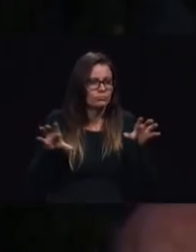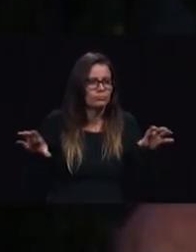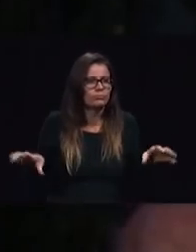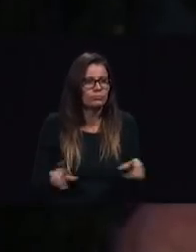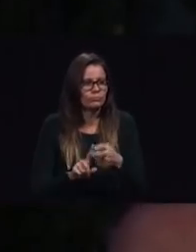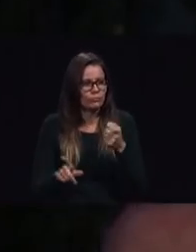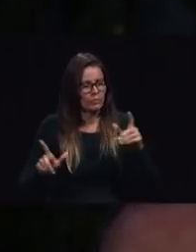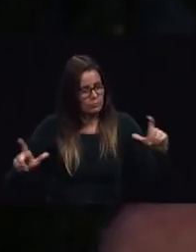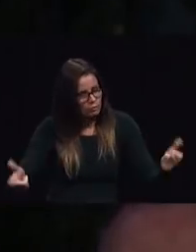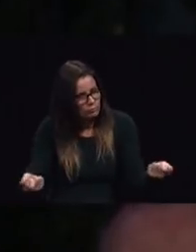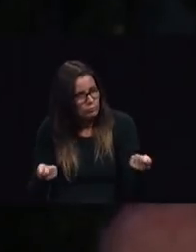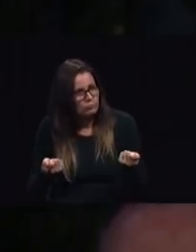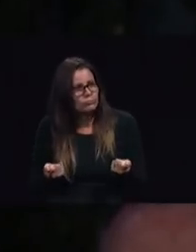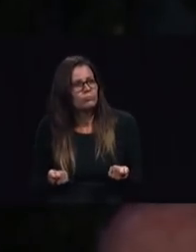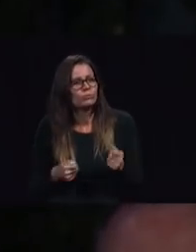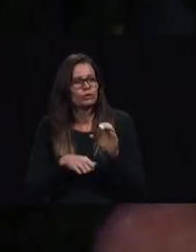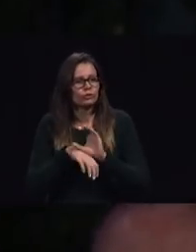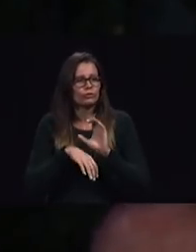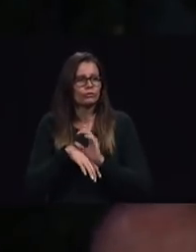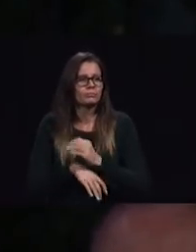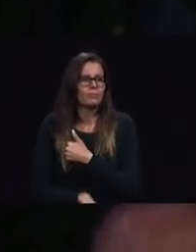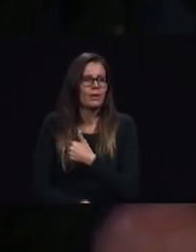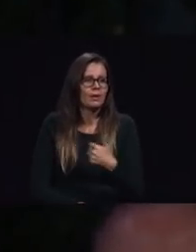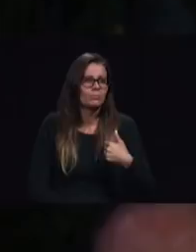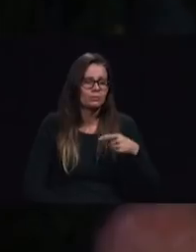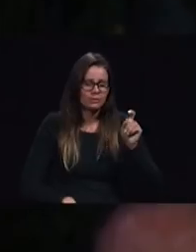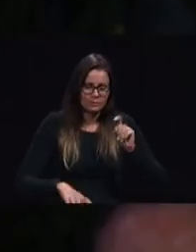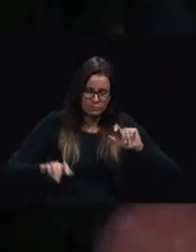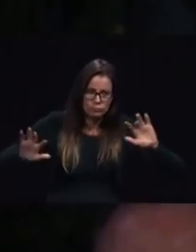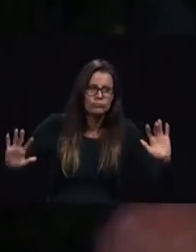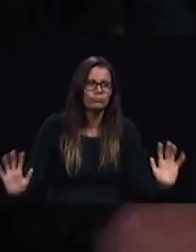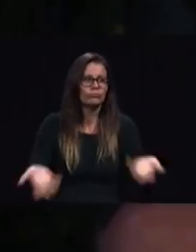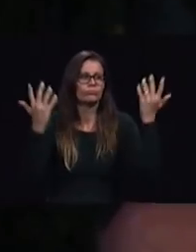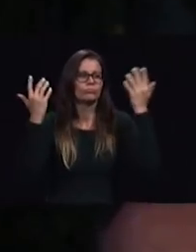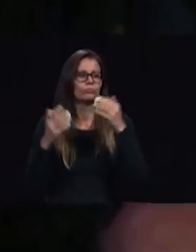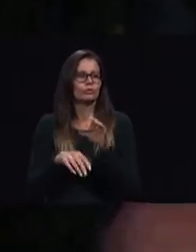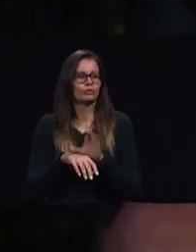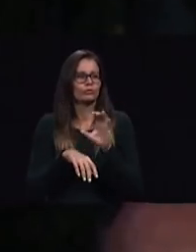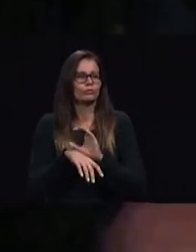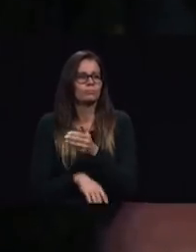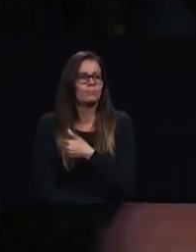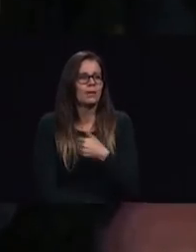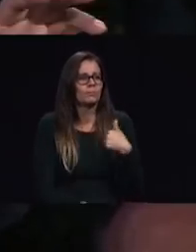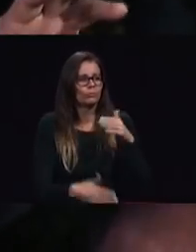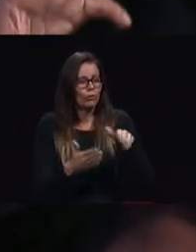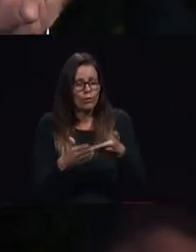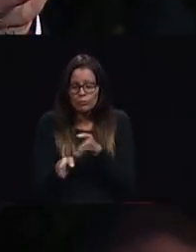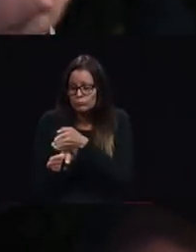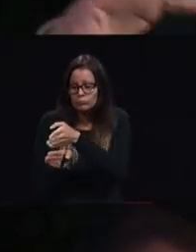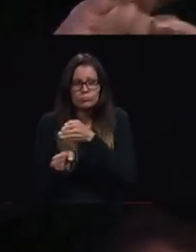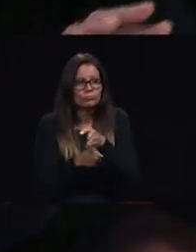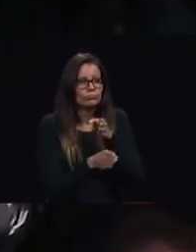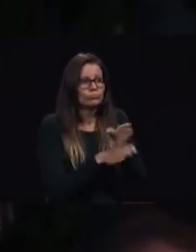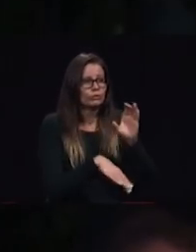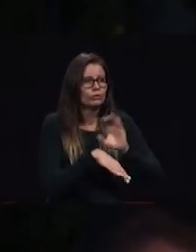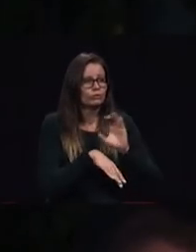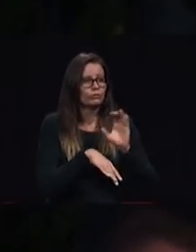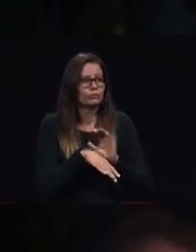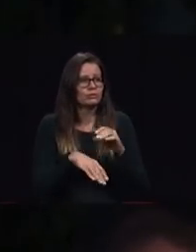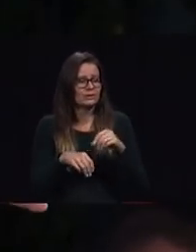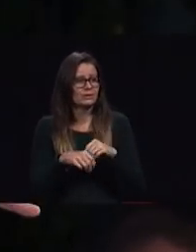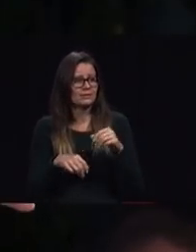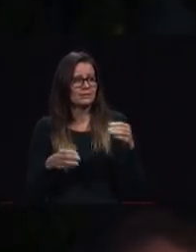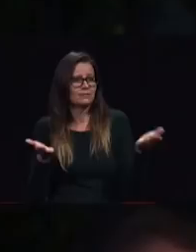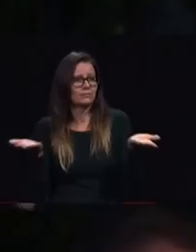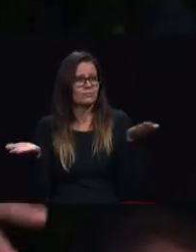revitalize our church members in every area of church mission life including our Sabbath schools as we emphasized this